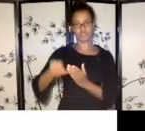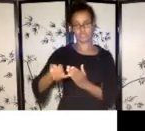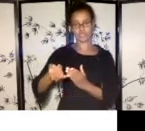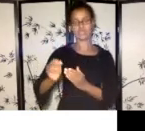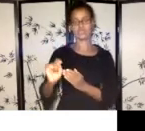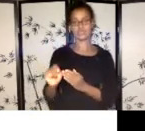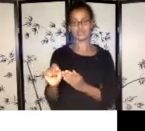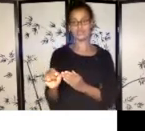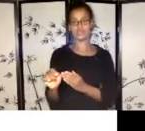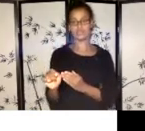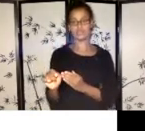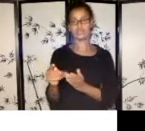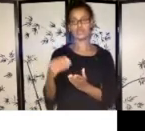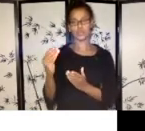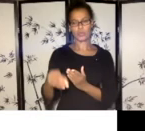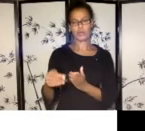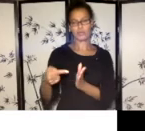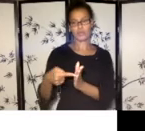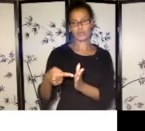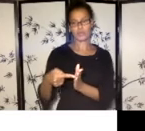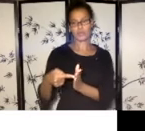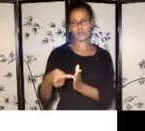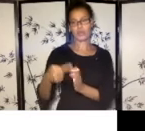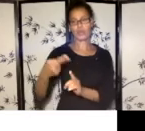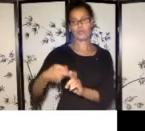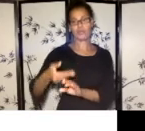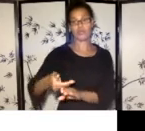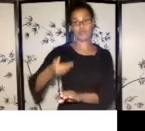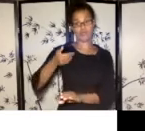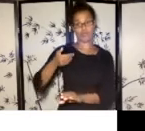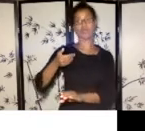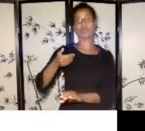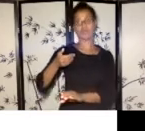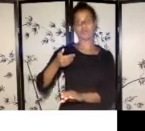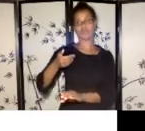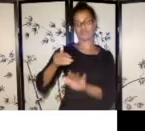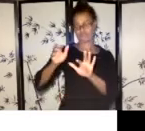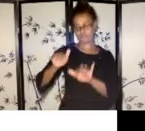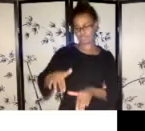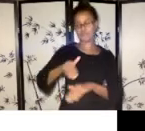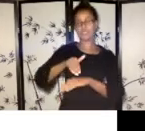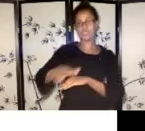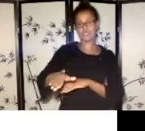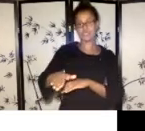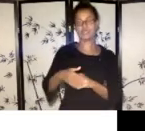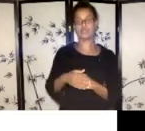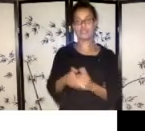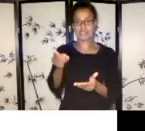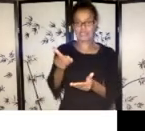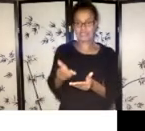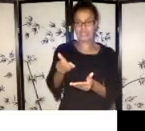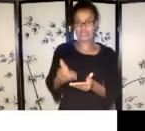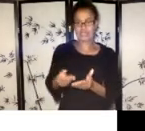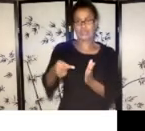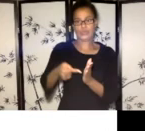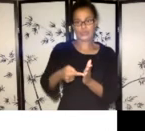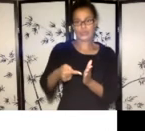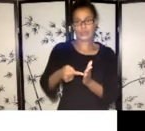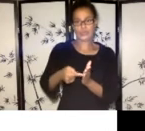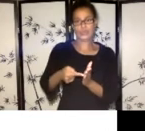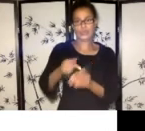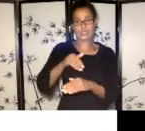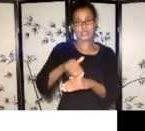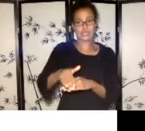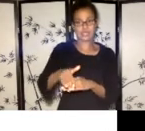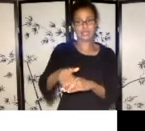we get to the program deadline, things tend to get, we tend to get really busy and sometimes can't support you in a